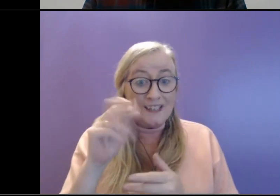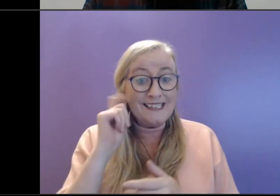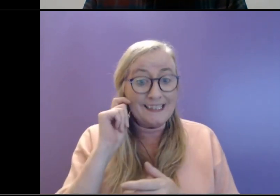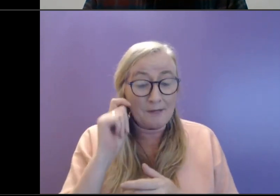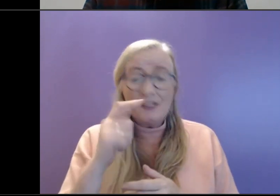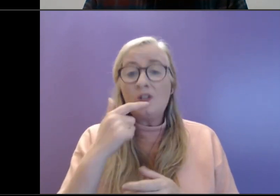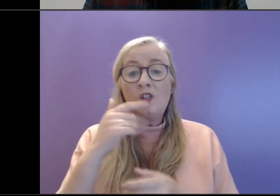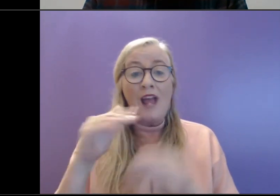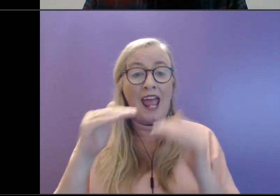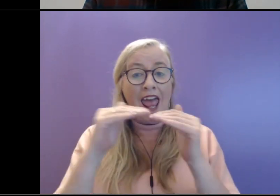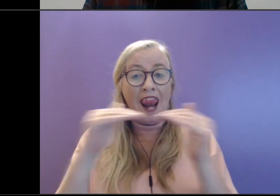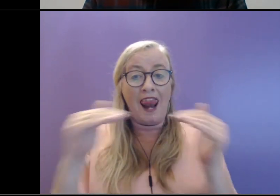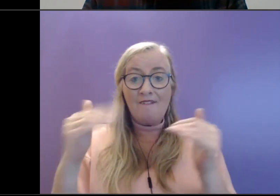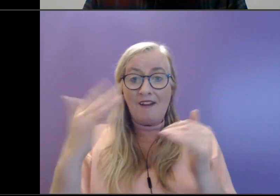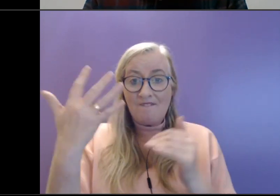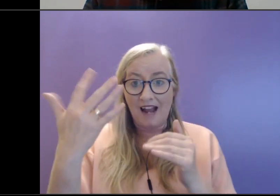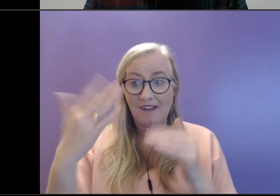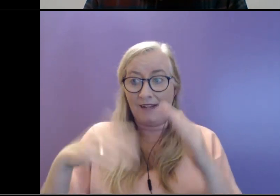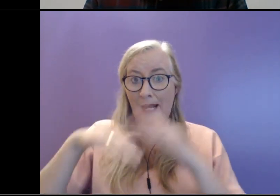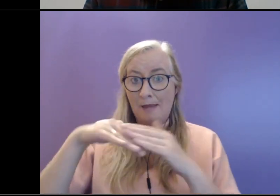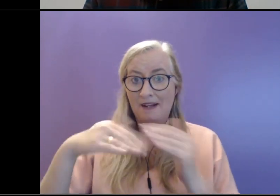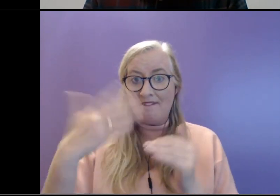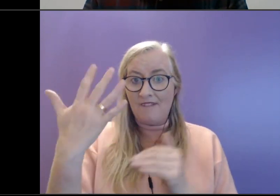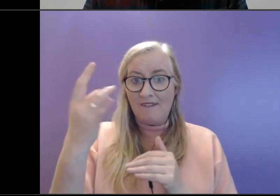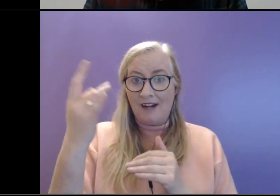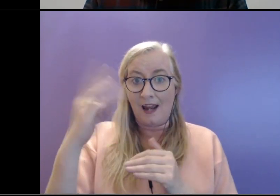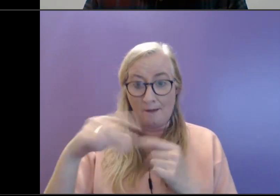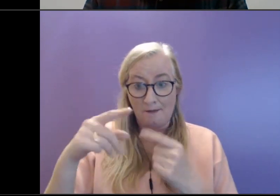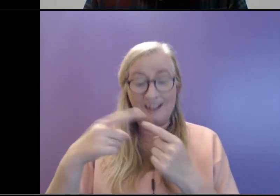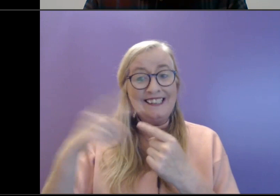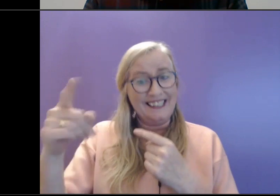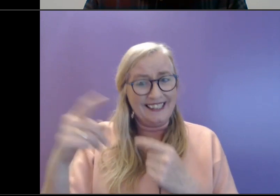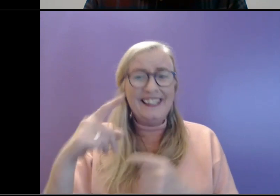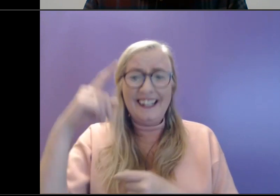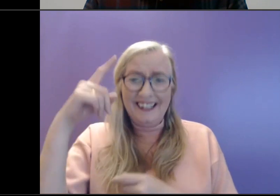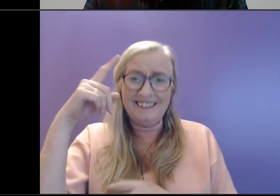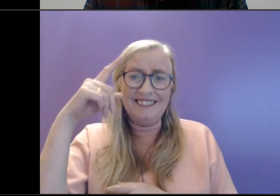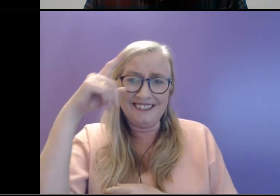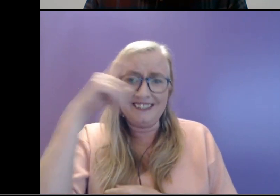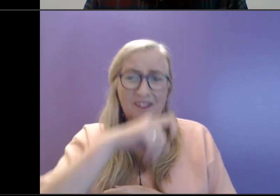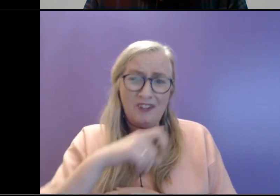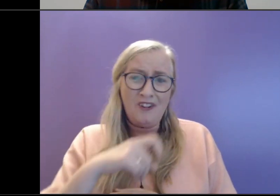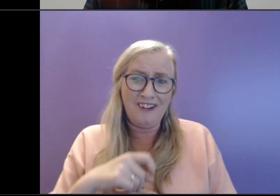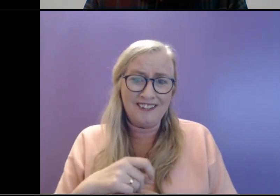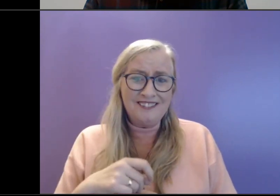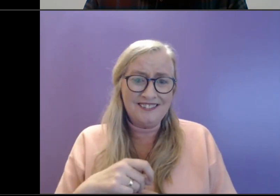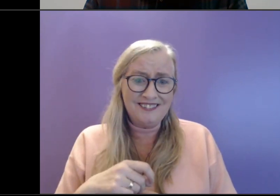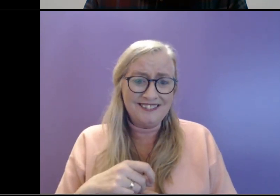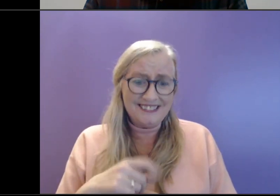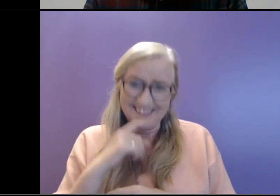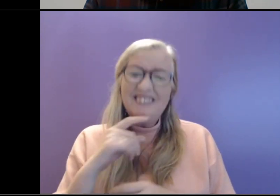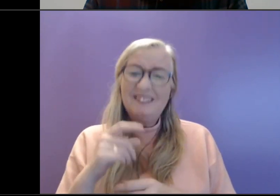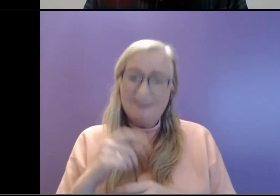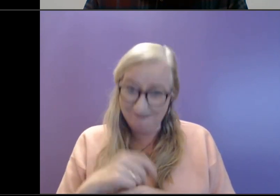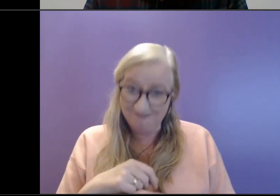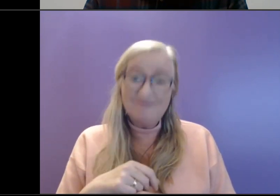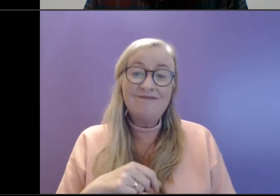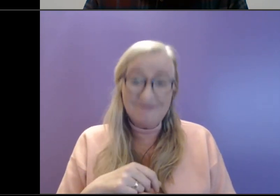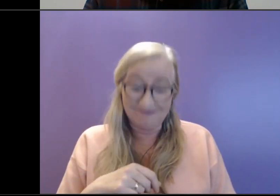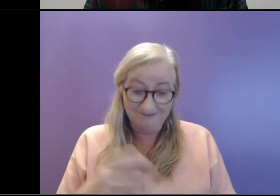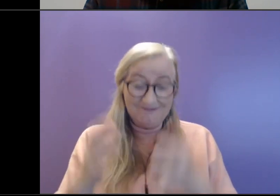living in 5k is hard to find things to fill your funnel. So, yeah. Yeah, it absolutely is.